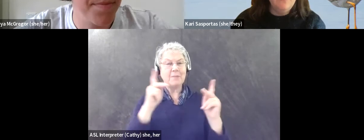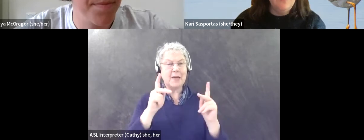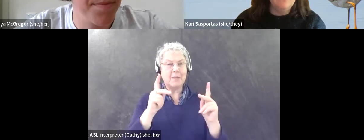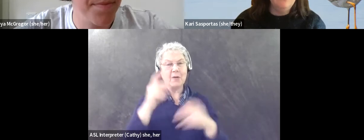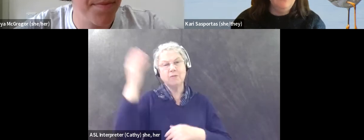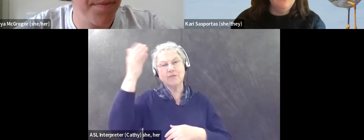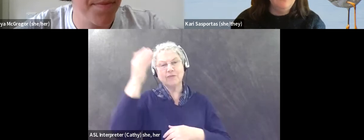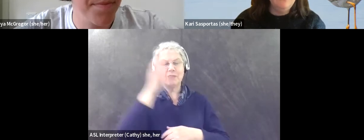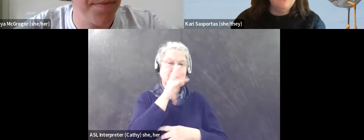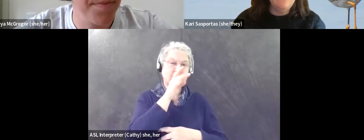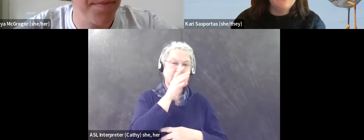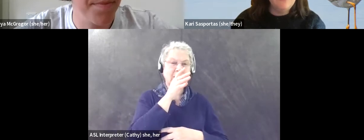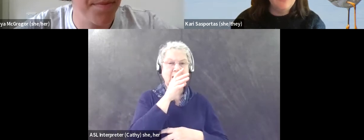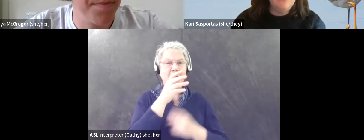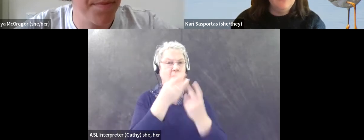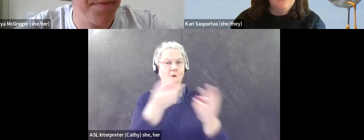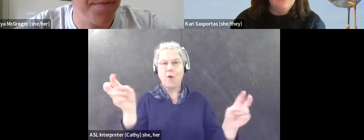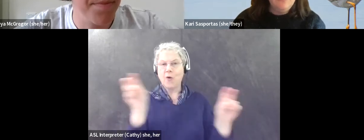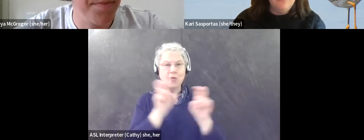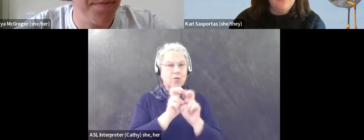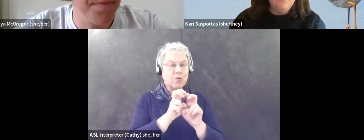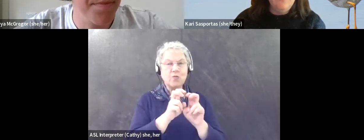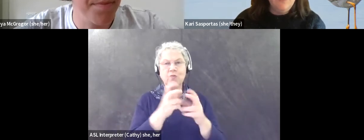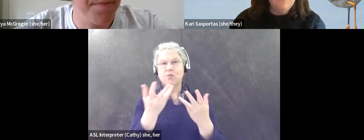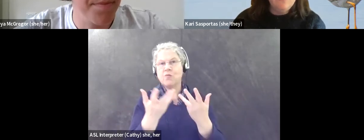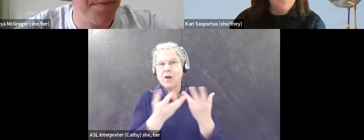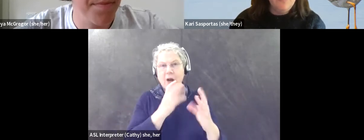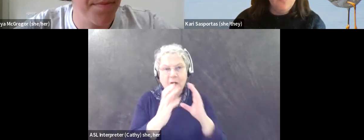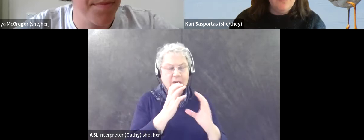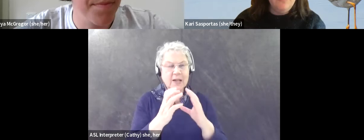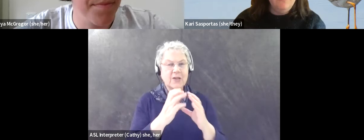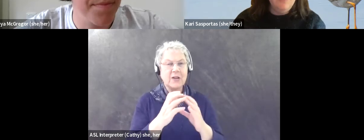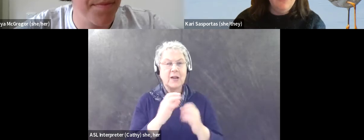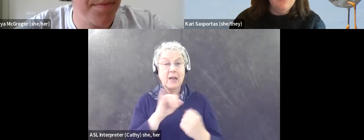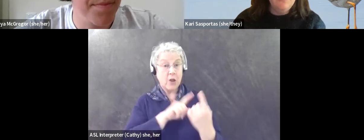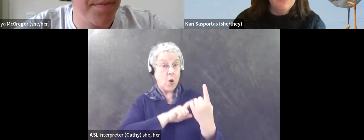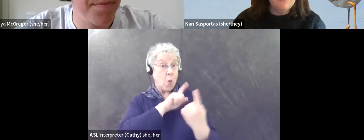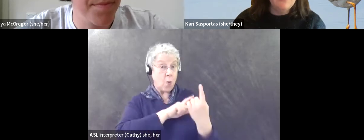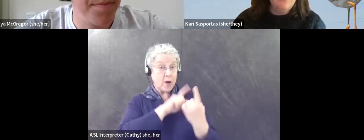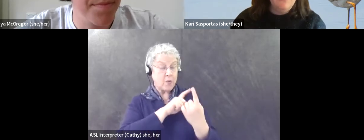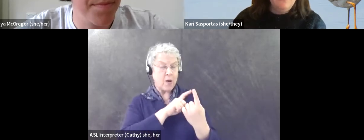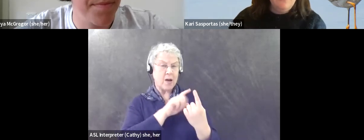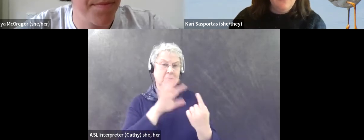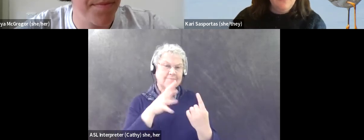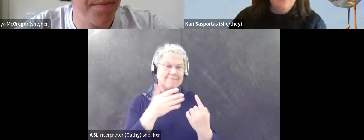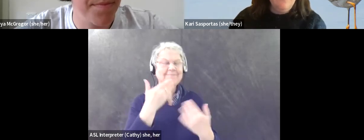I'll fall really behind in a conversation. If it's one-on-one, it might be a little better.